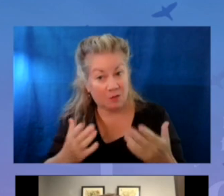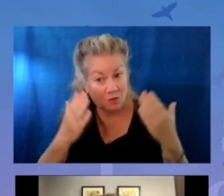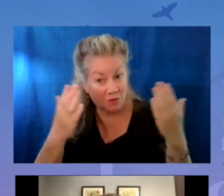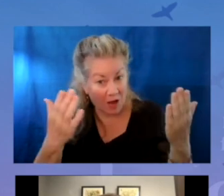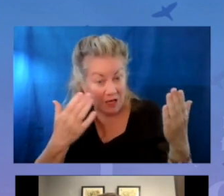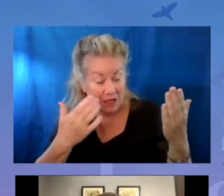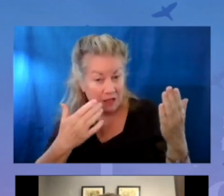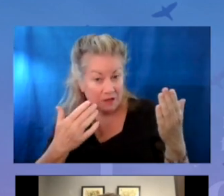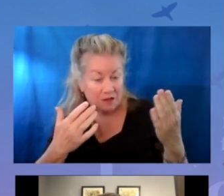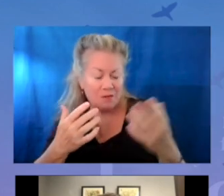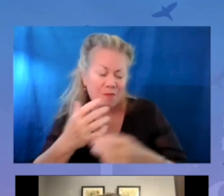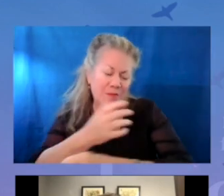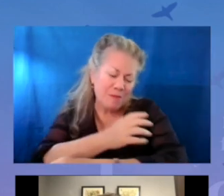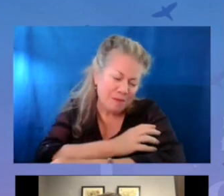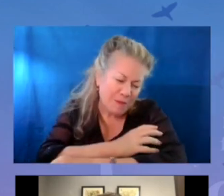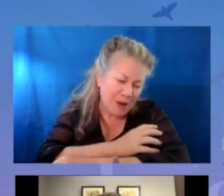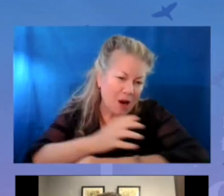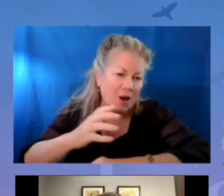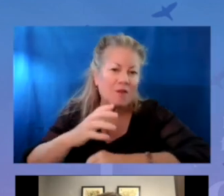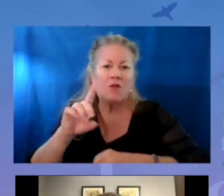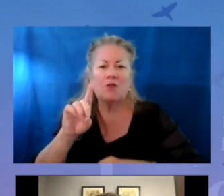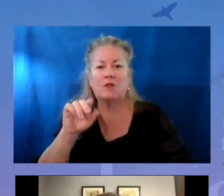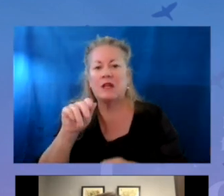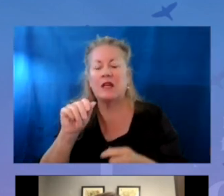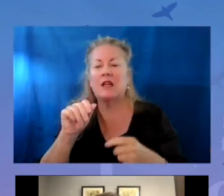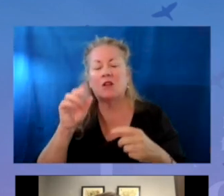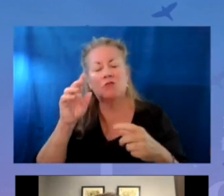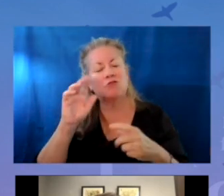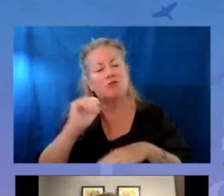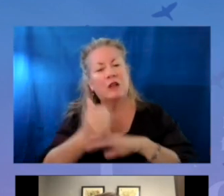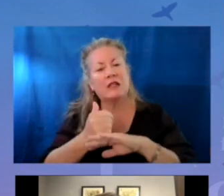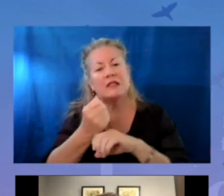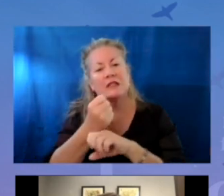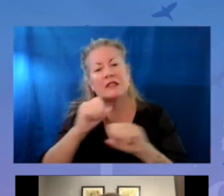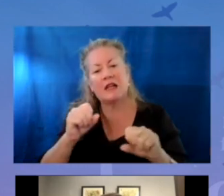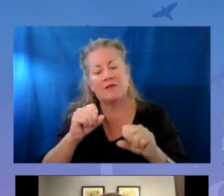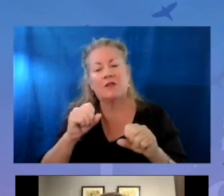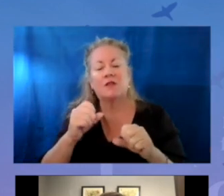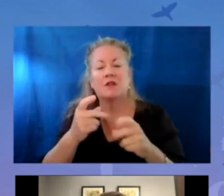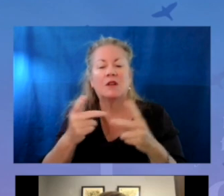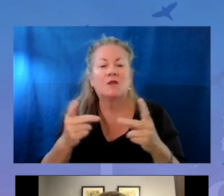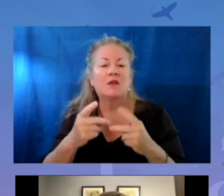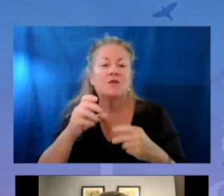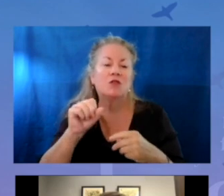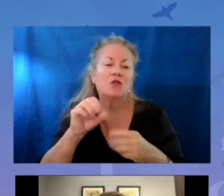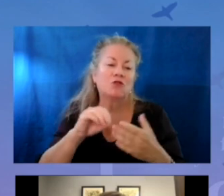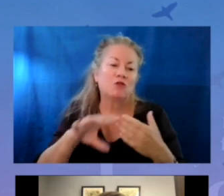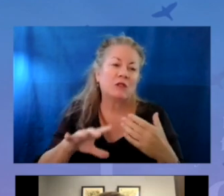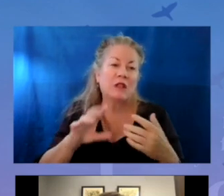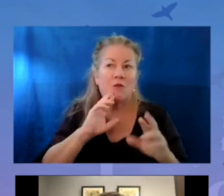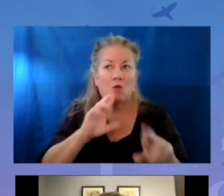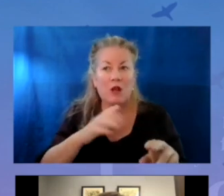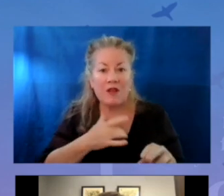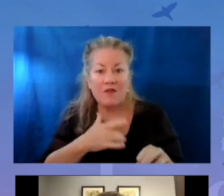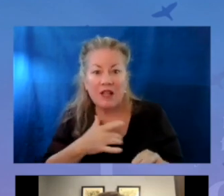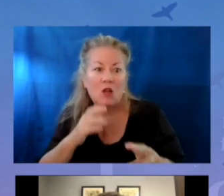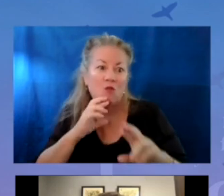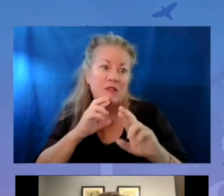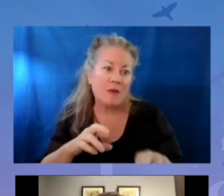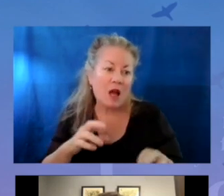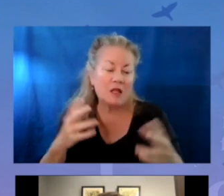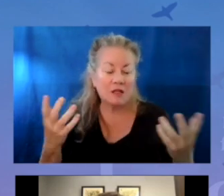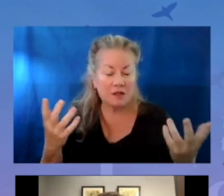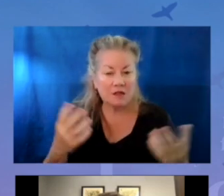provided, though, powerful data and created a safe space for our students. Students report how they're feeling and